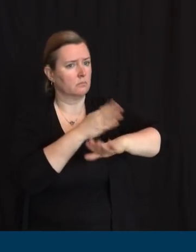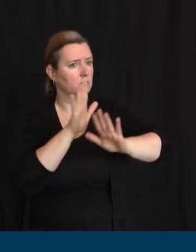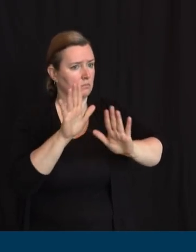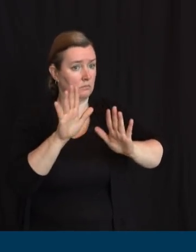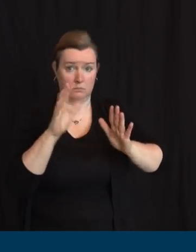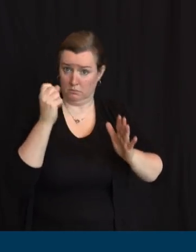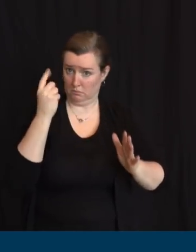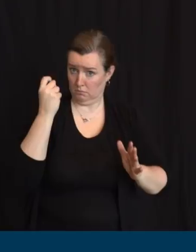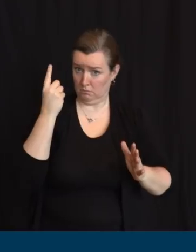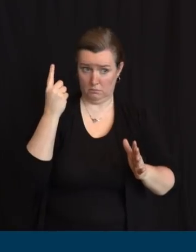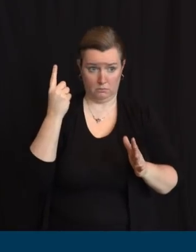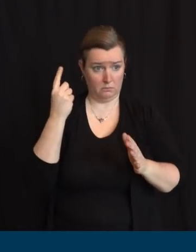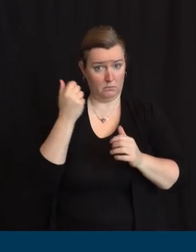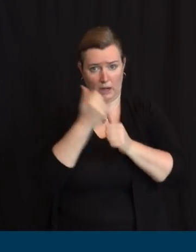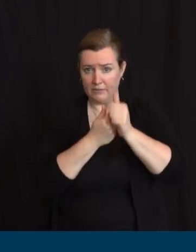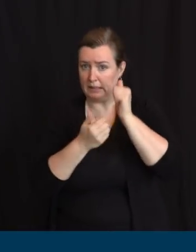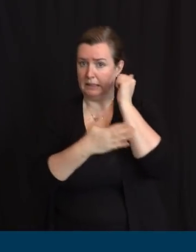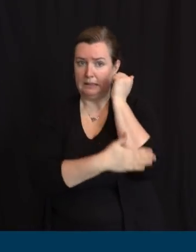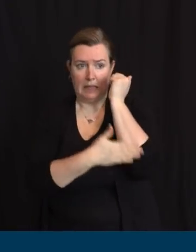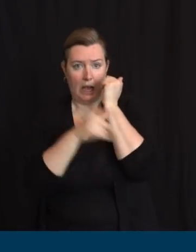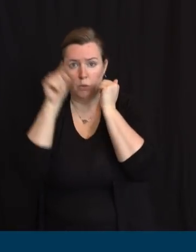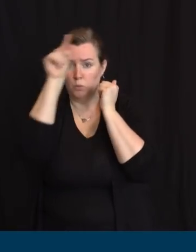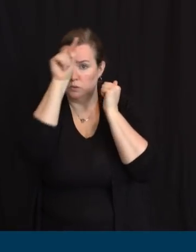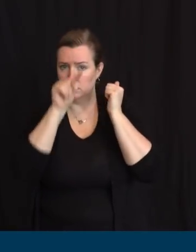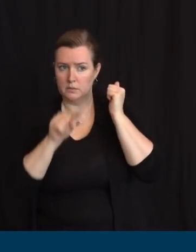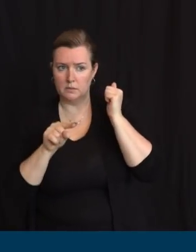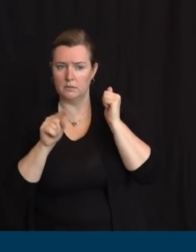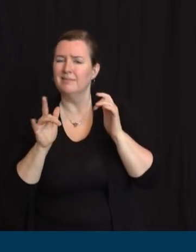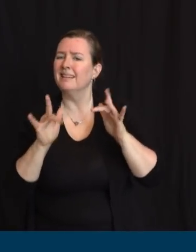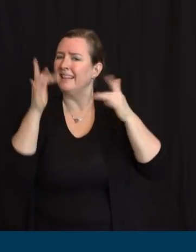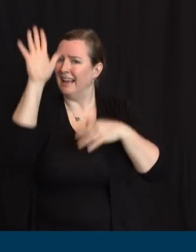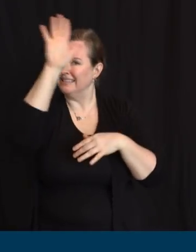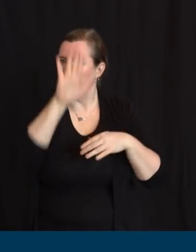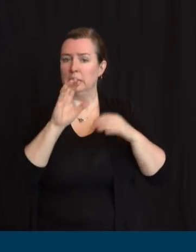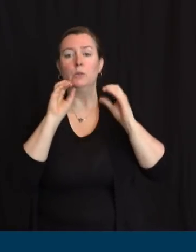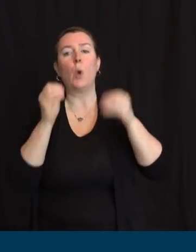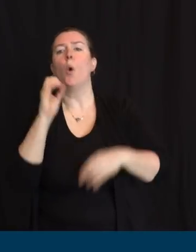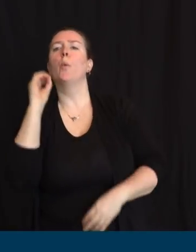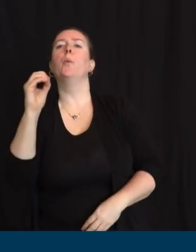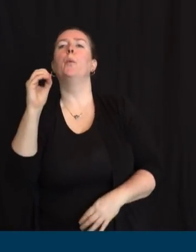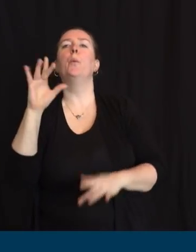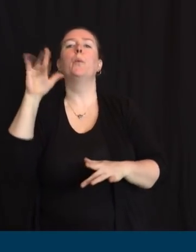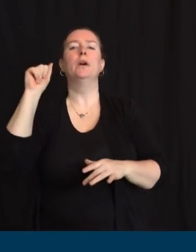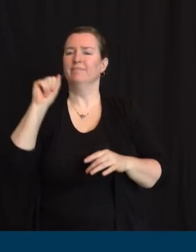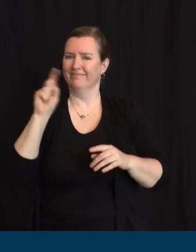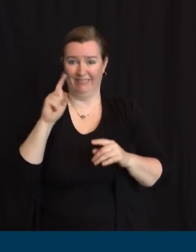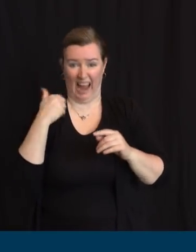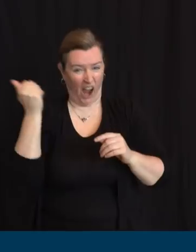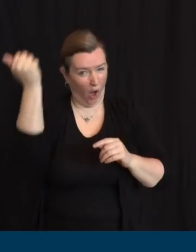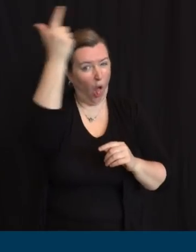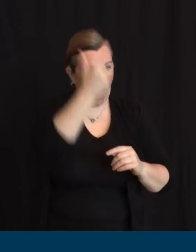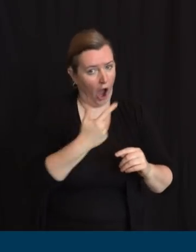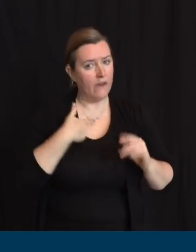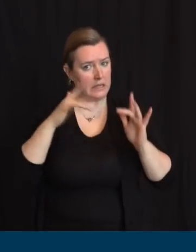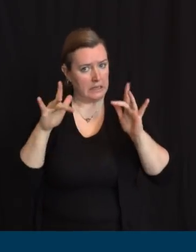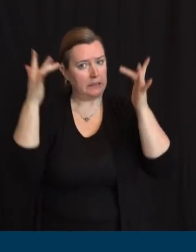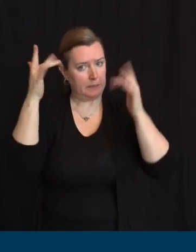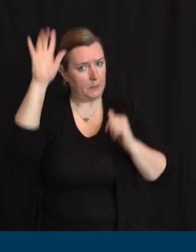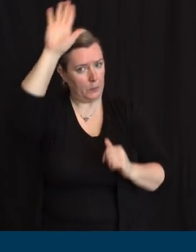lightest shade. To do that, folks, we have to keep our foot on the gas. We have to stay at home.